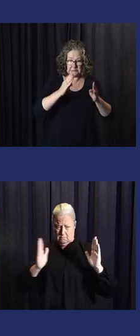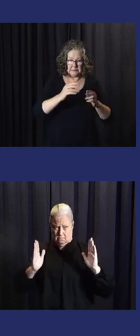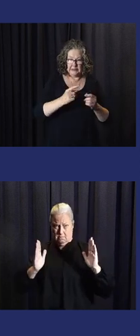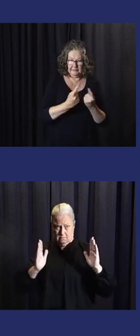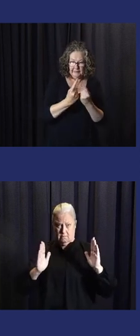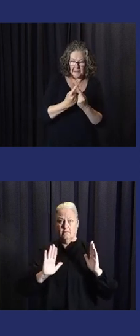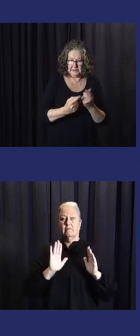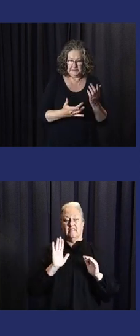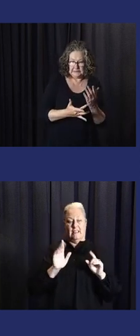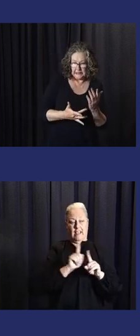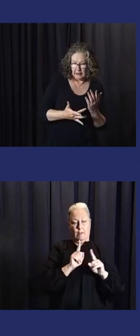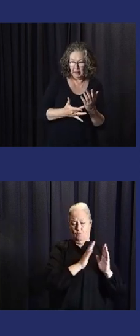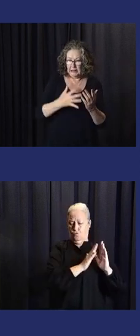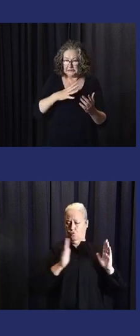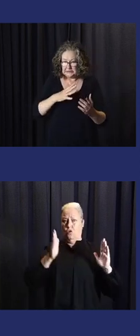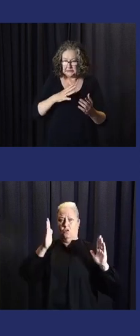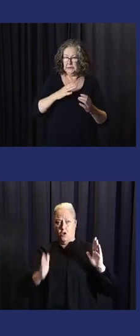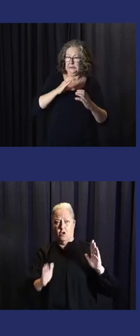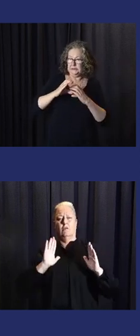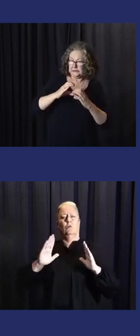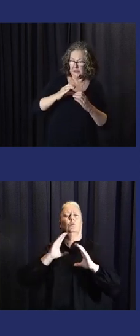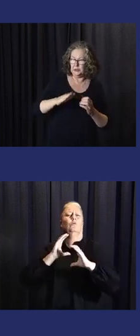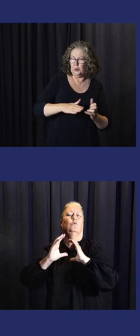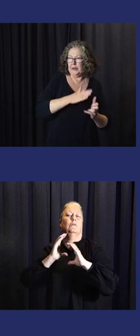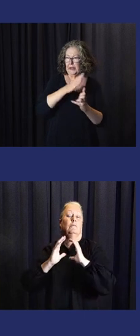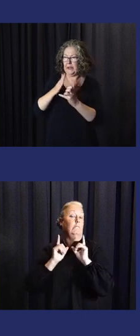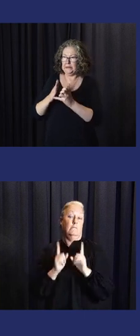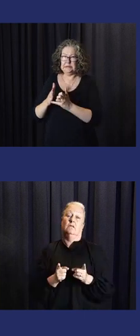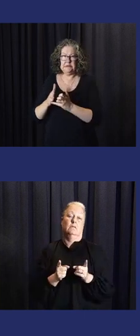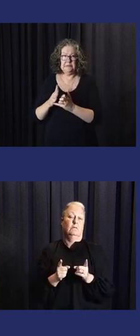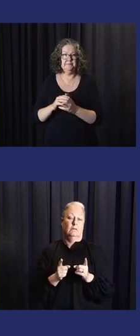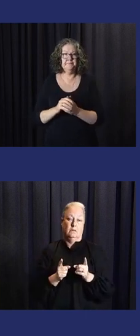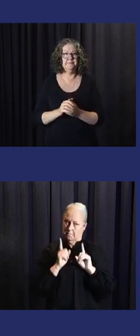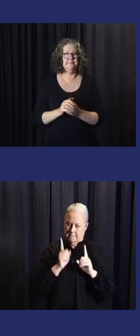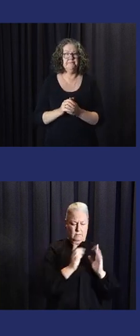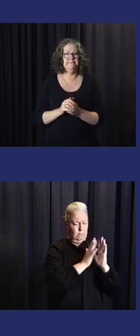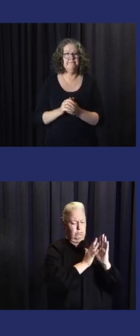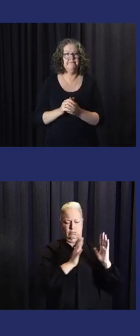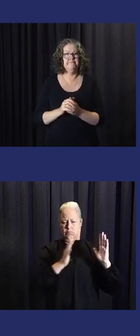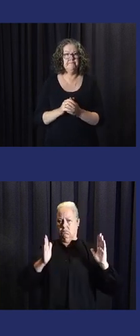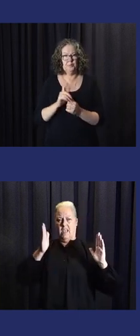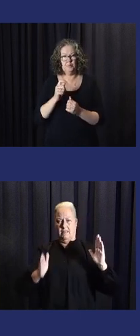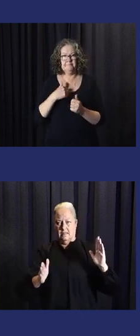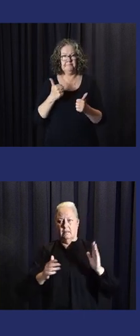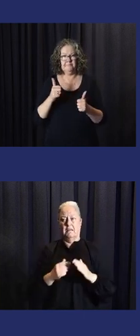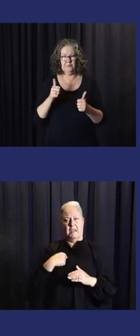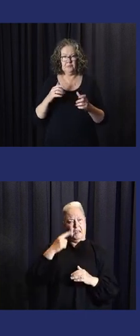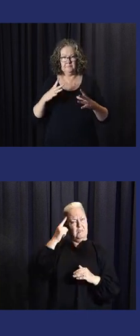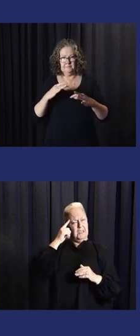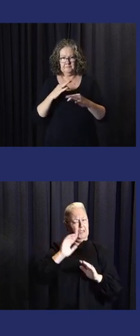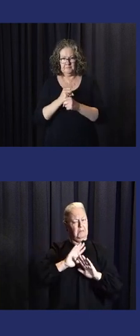going to go through the entire value cycle from infrastructure down to the last mile of communication to the end.